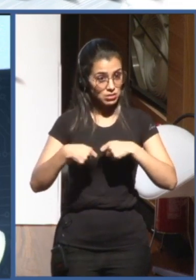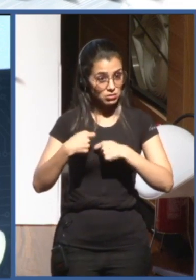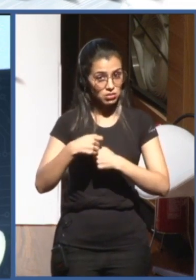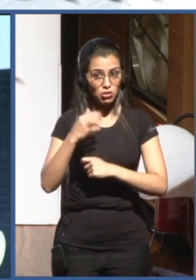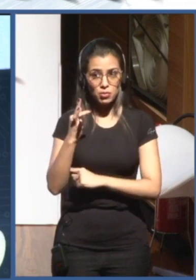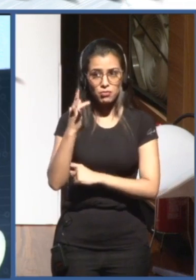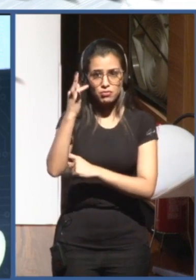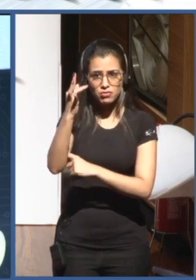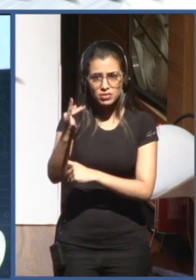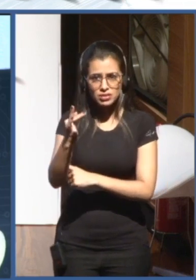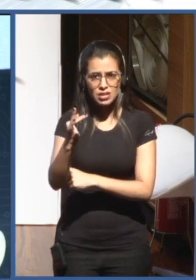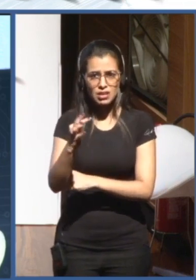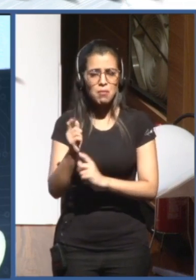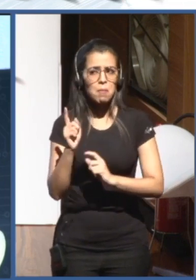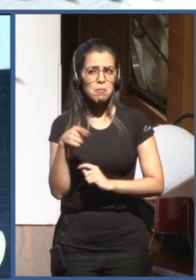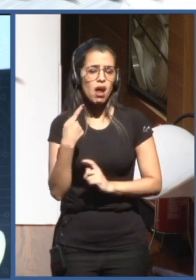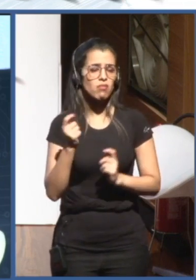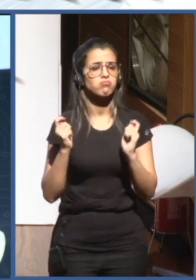technologies,